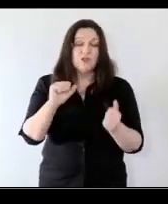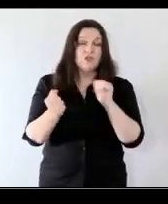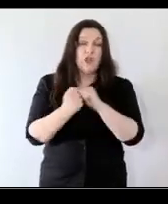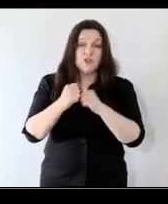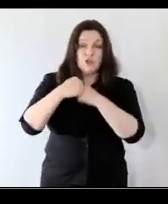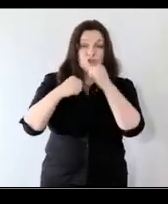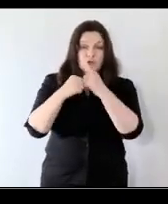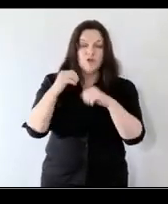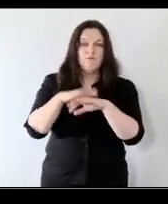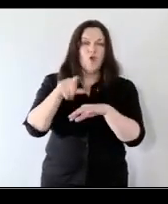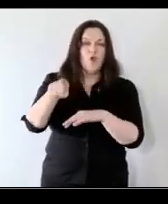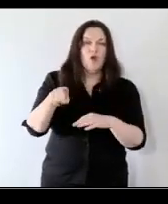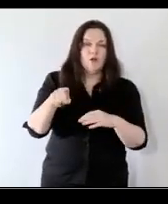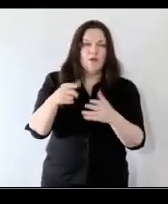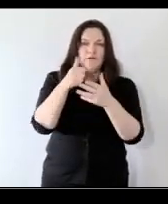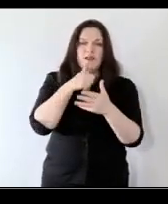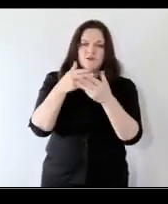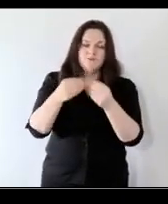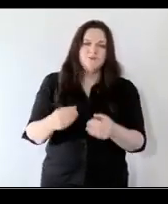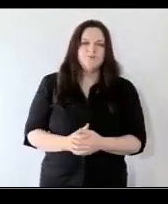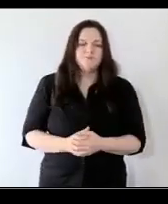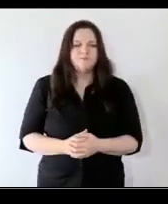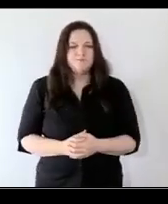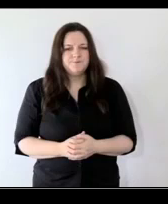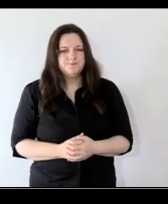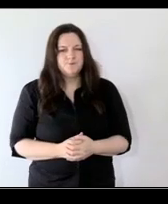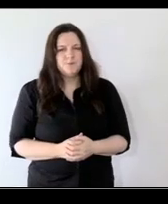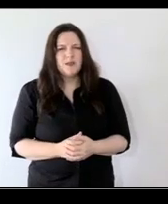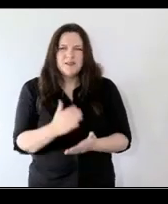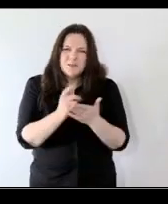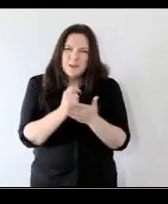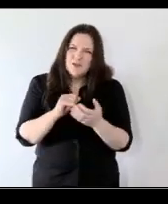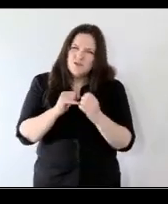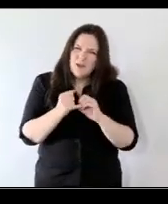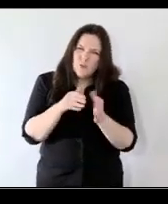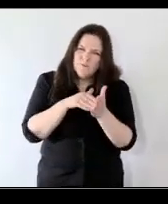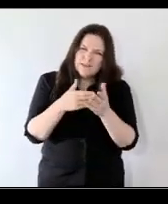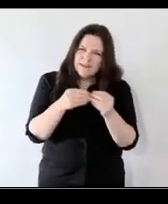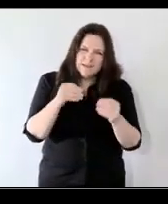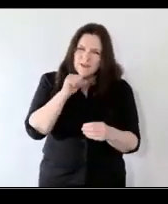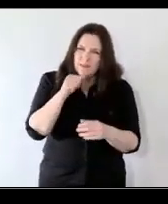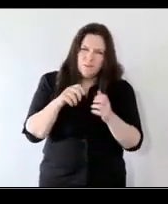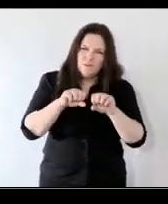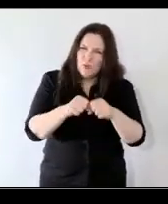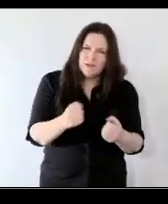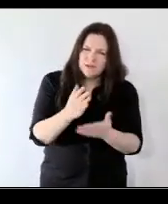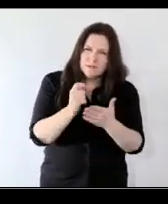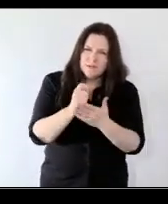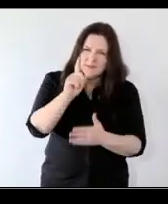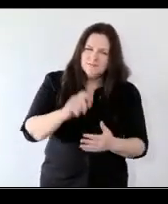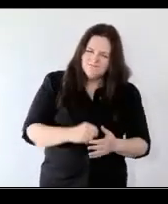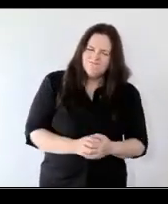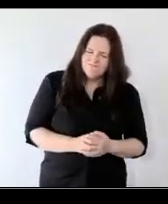is is is is often like well it means you you try and fix things that aren't broken actually um